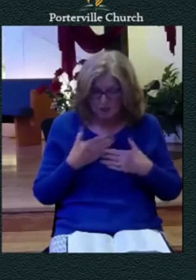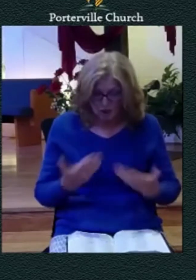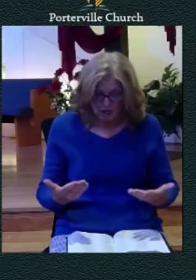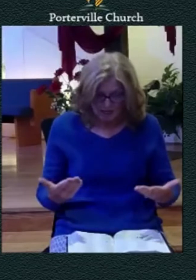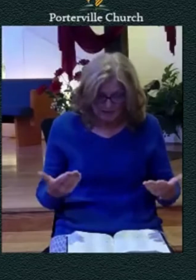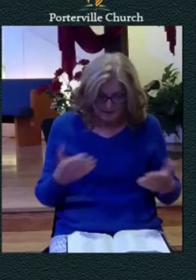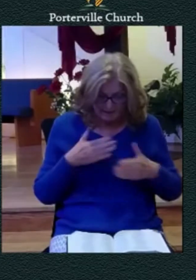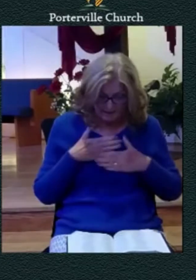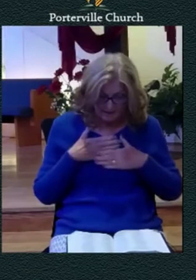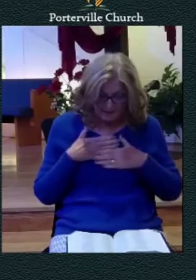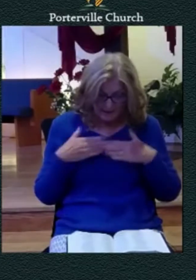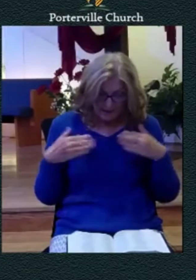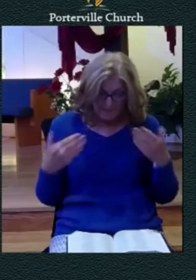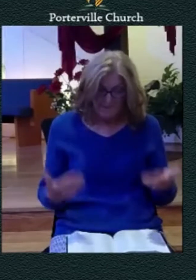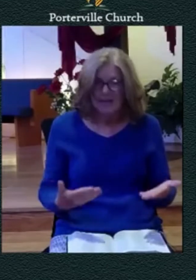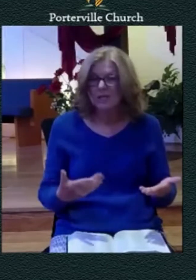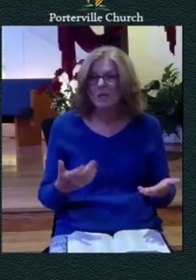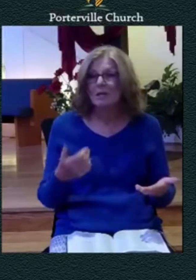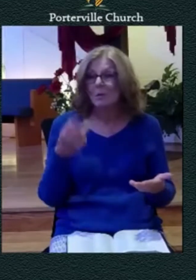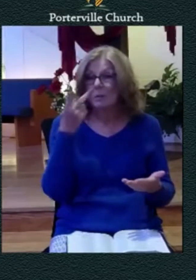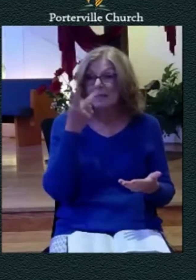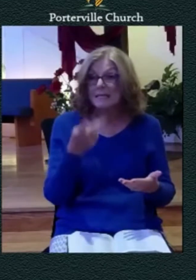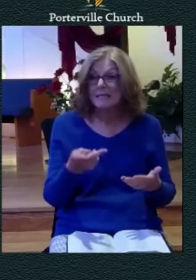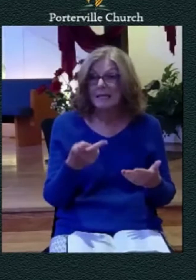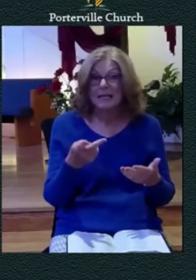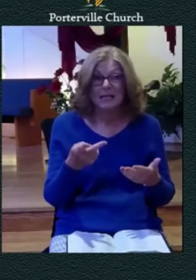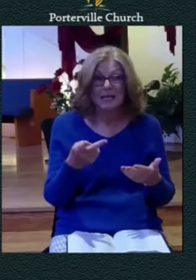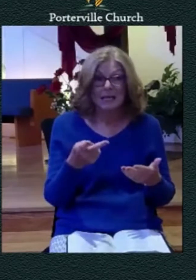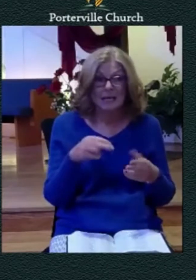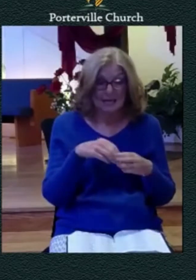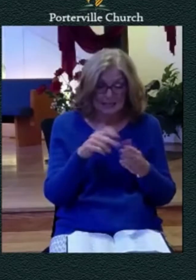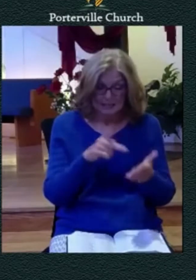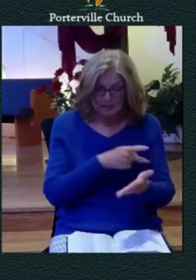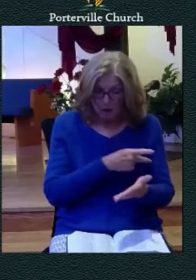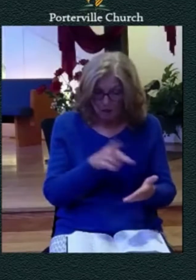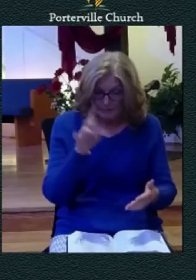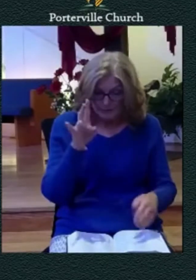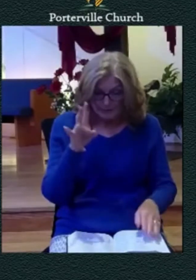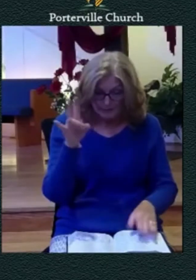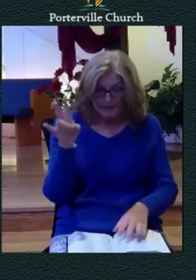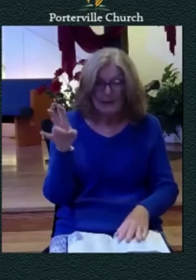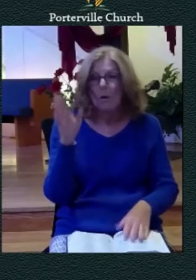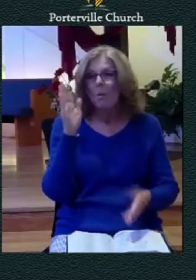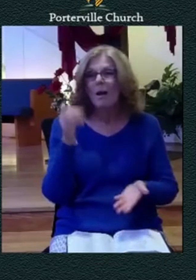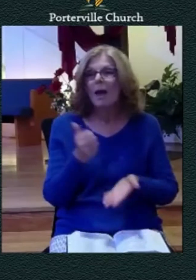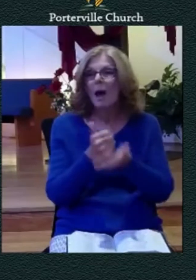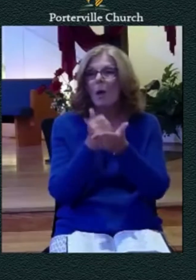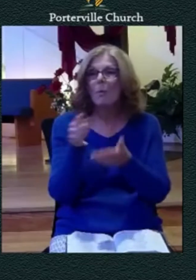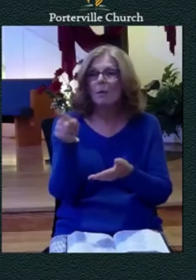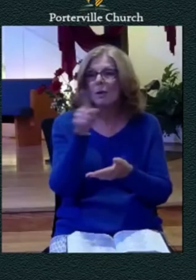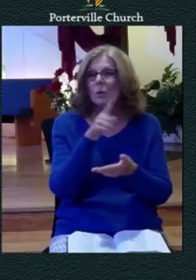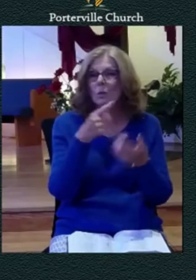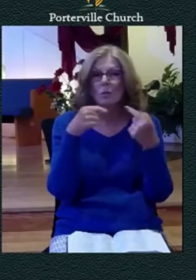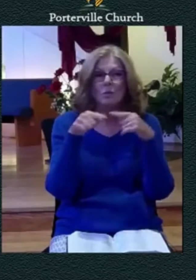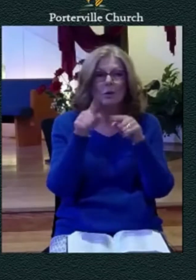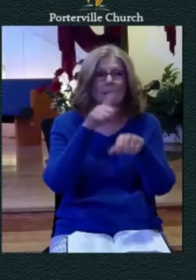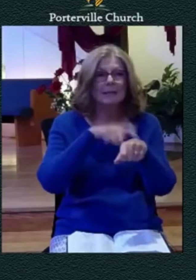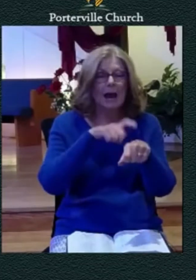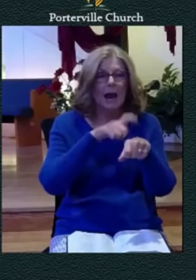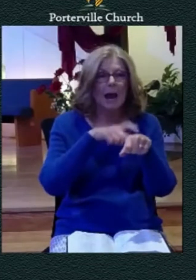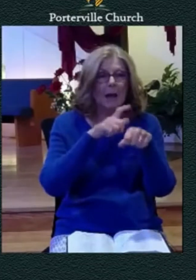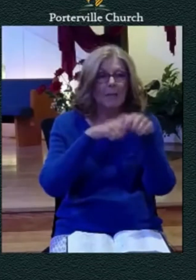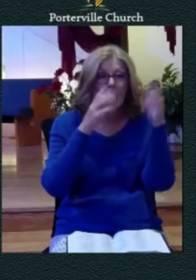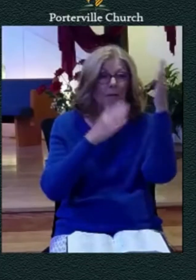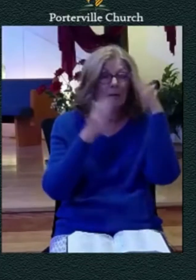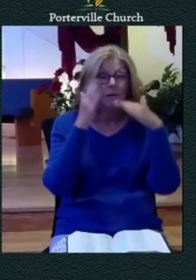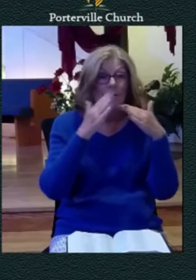here that we find the answer the key to facing our distress and being able to successfully move to